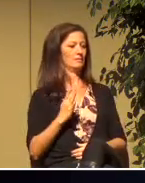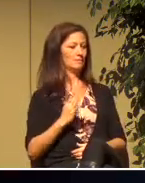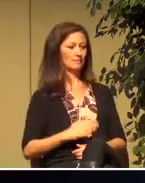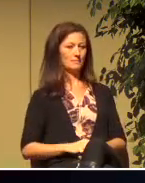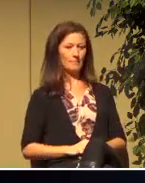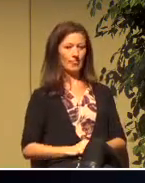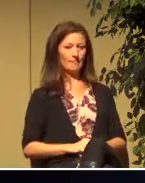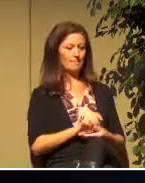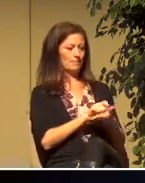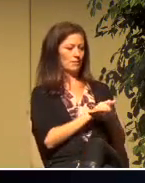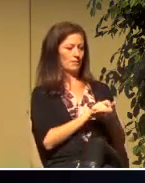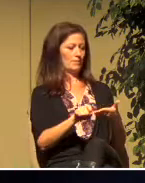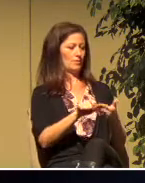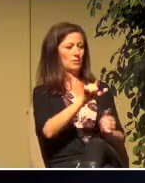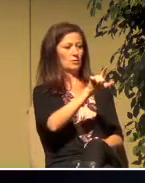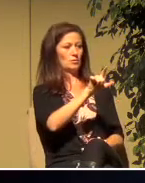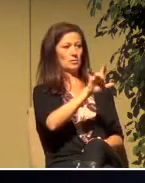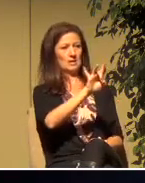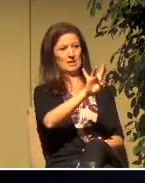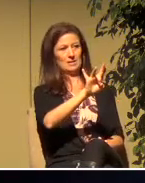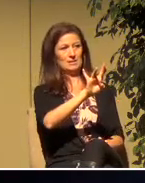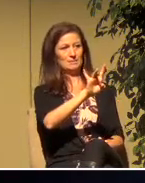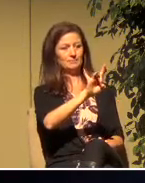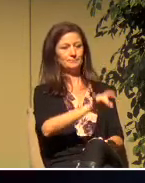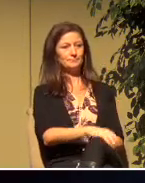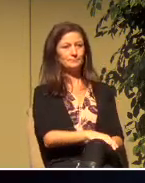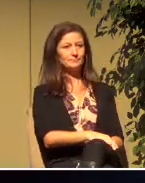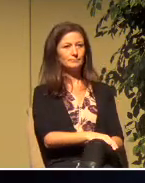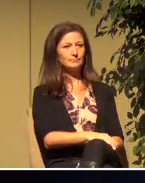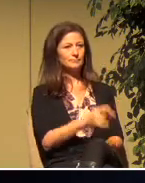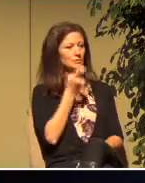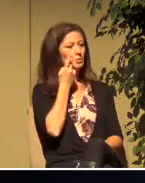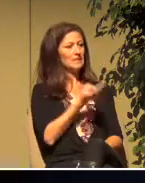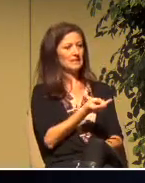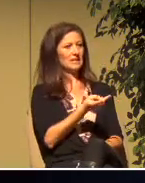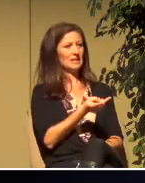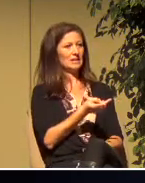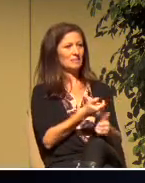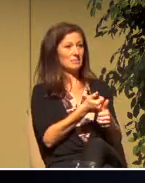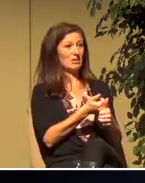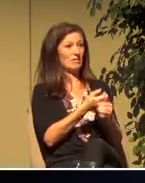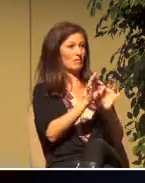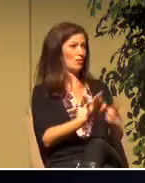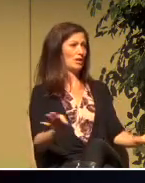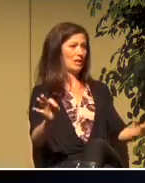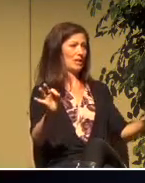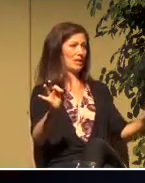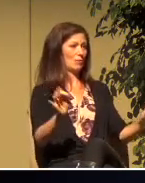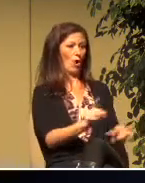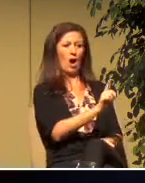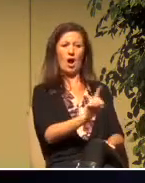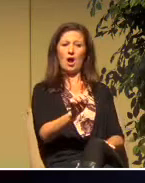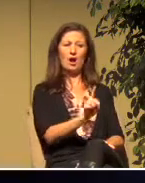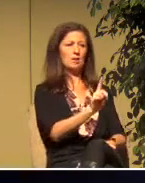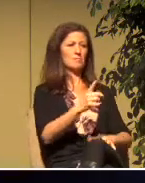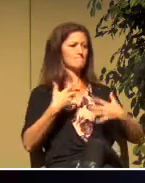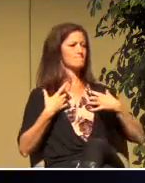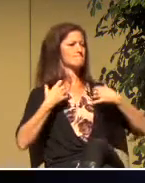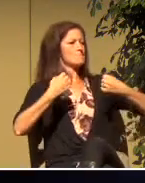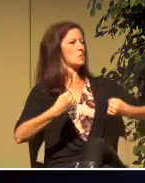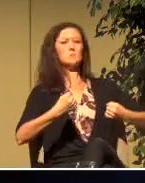Verse 28 we see that he moved freely and he spoke boldly. Nothing